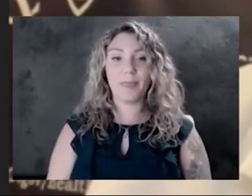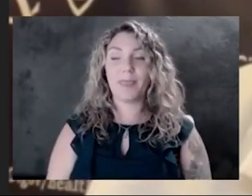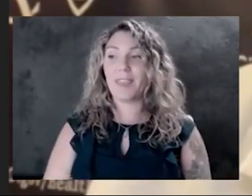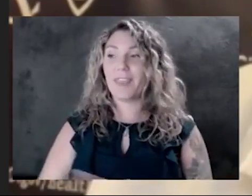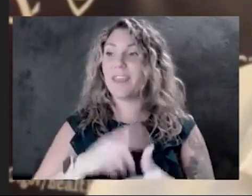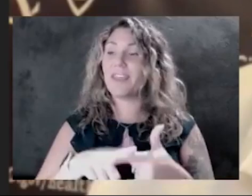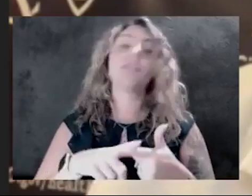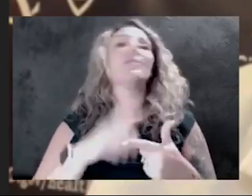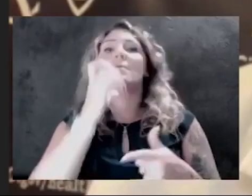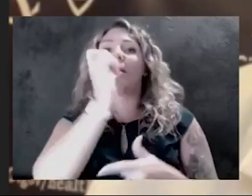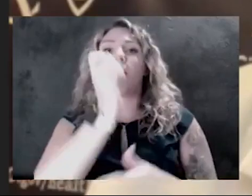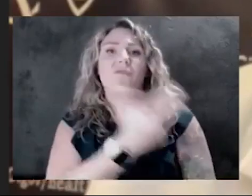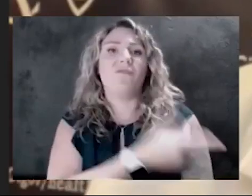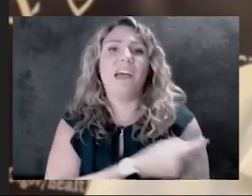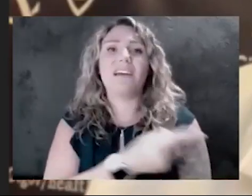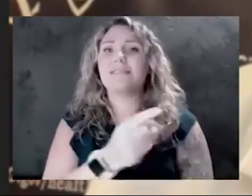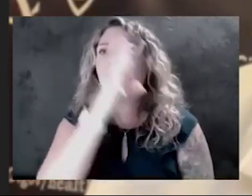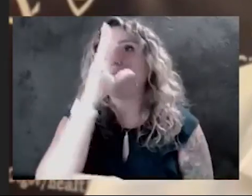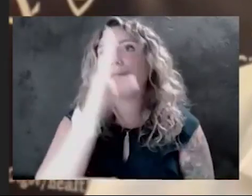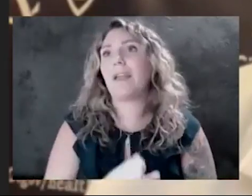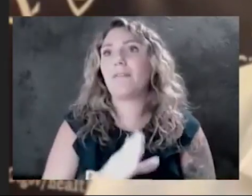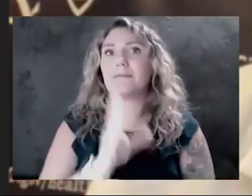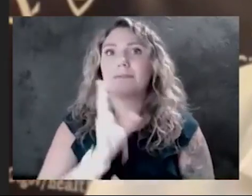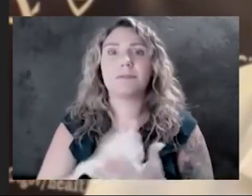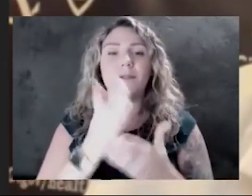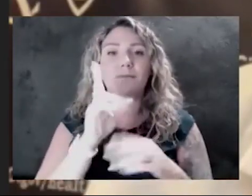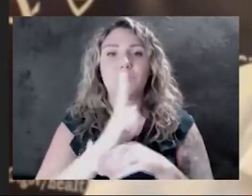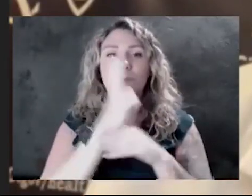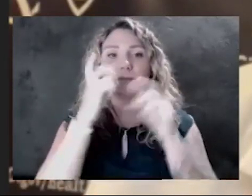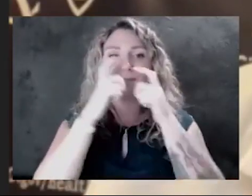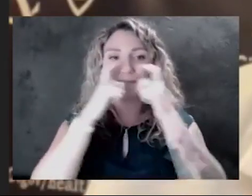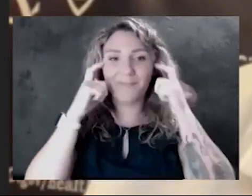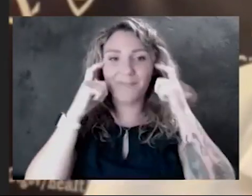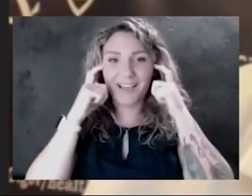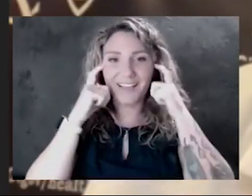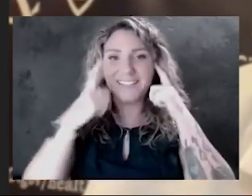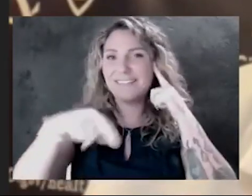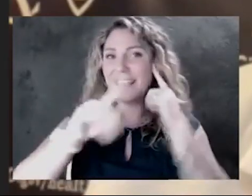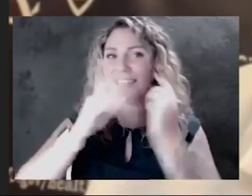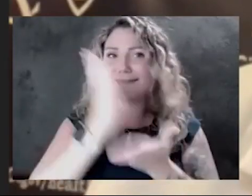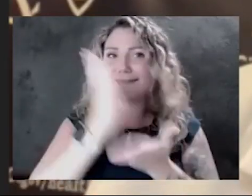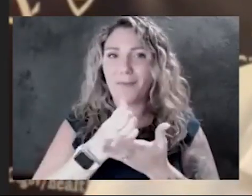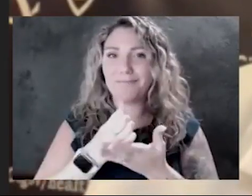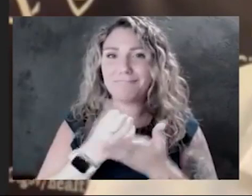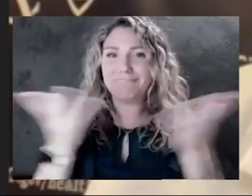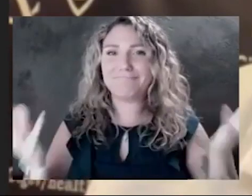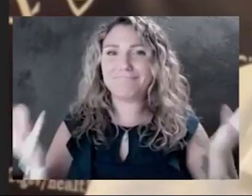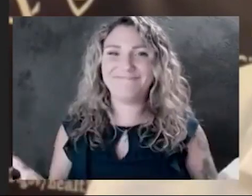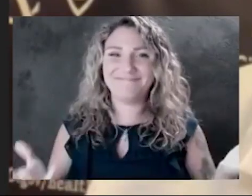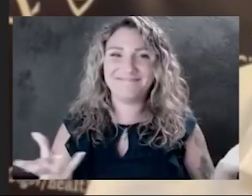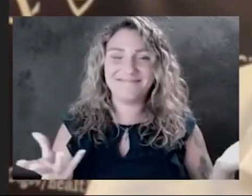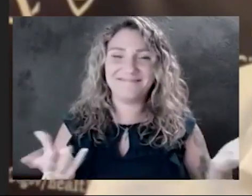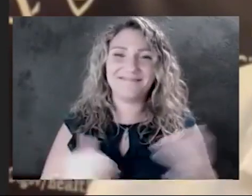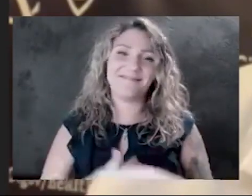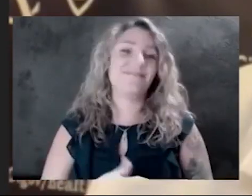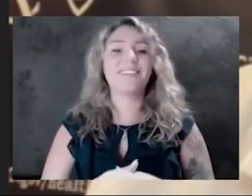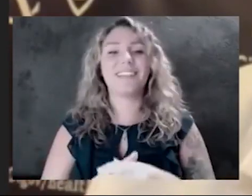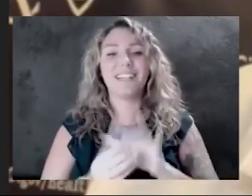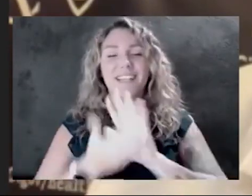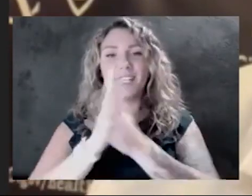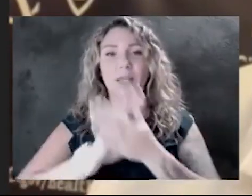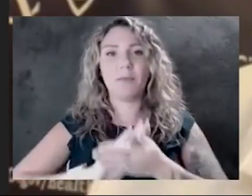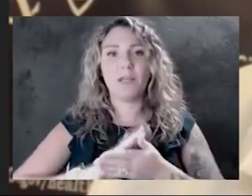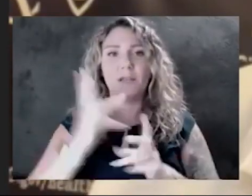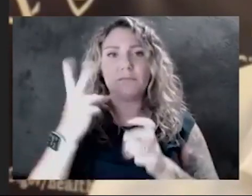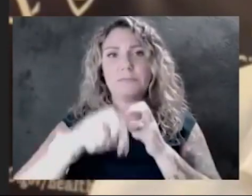who were never supposed to drop and stop wearing masks, they stopped. So it became too difficult to